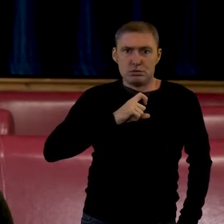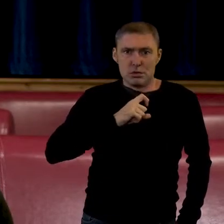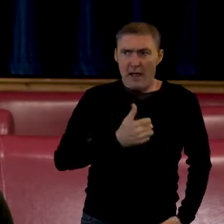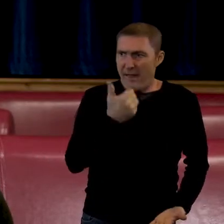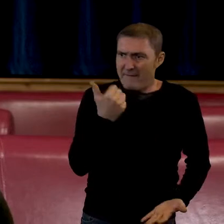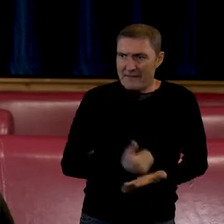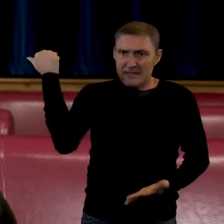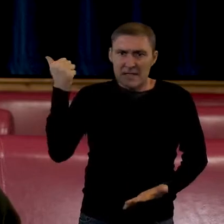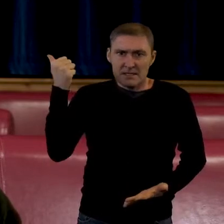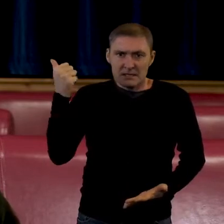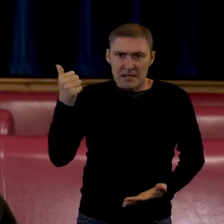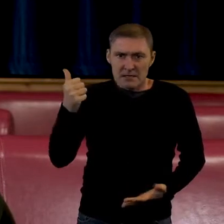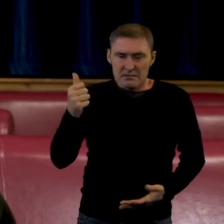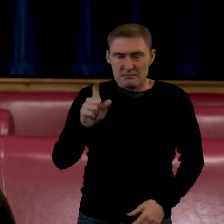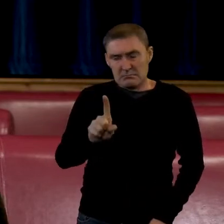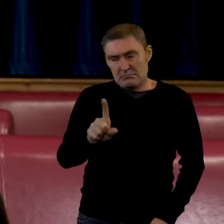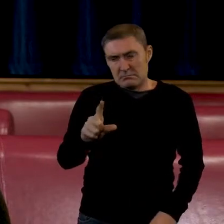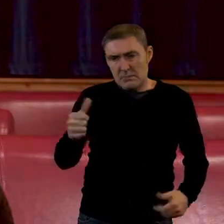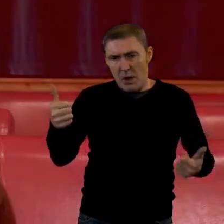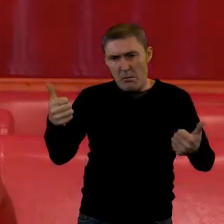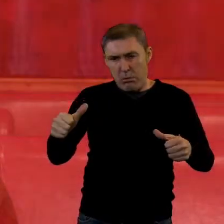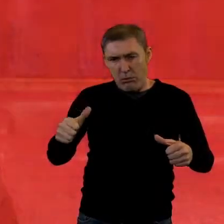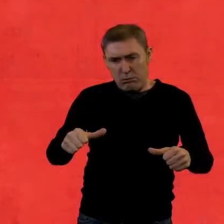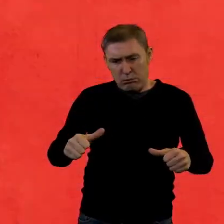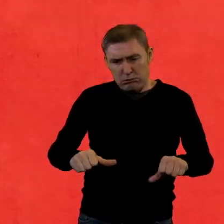experienced the abuse it sort of made me shrink back in a little bit.